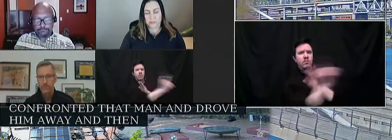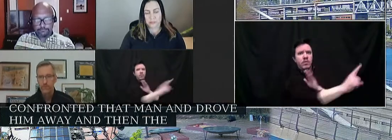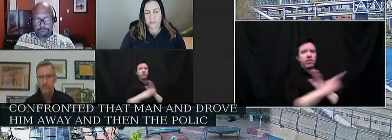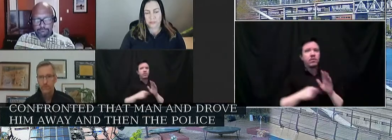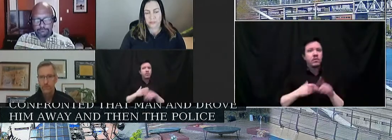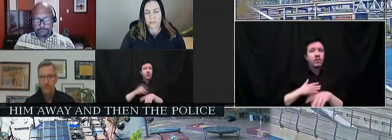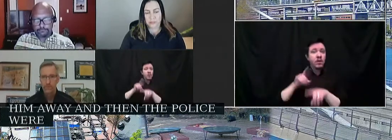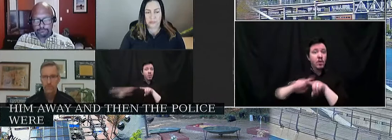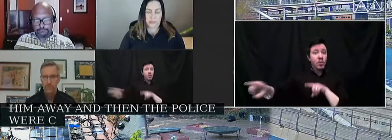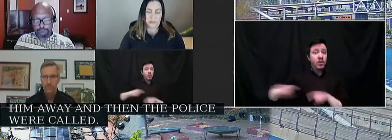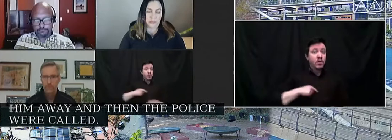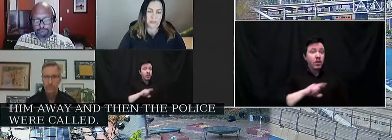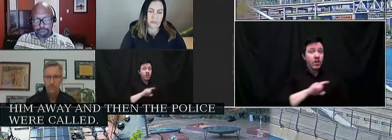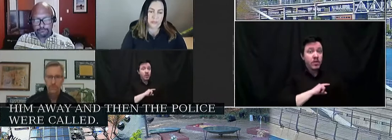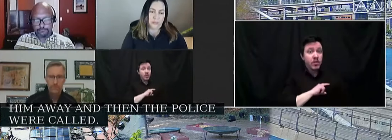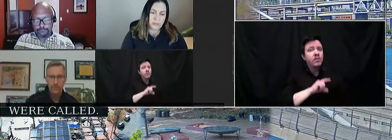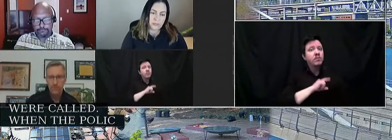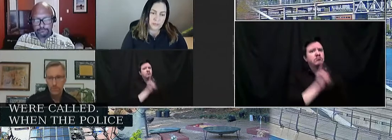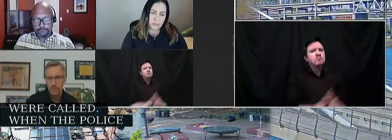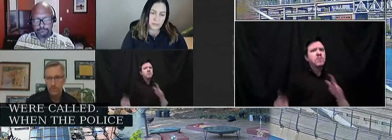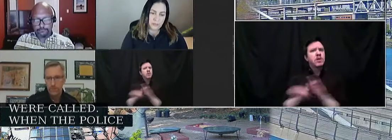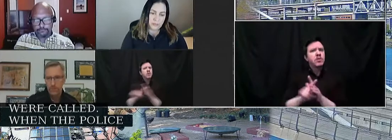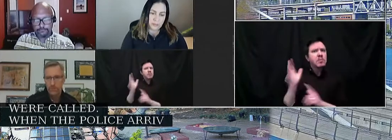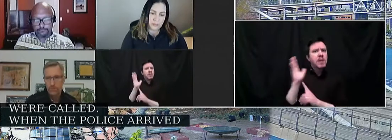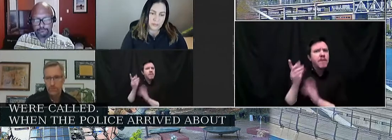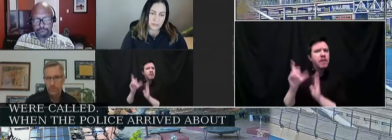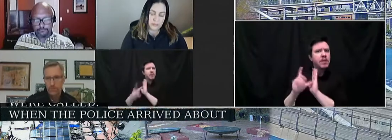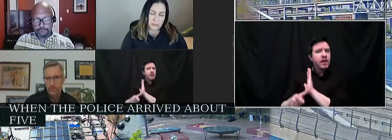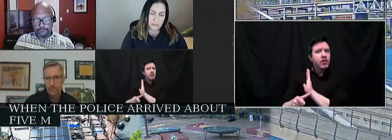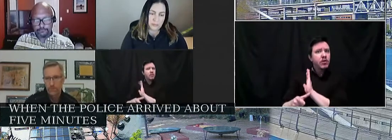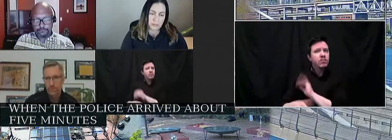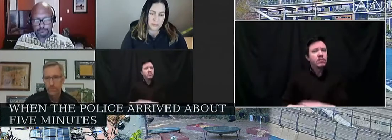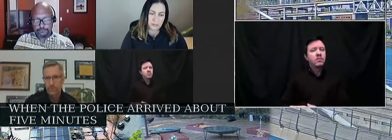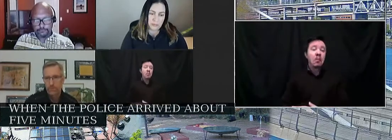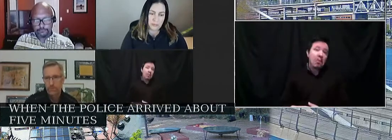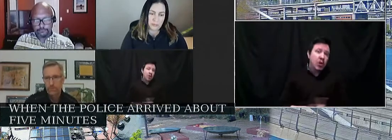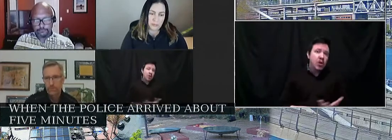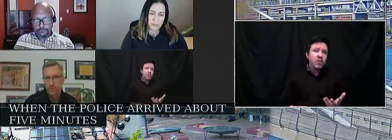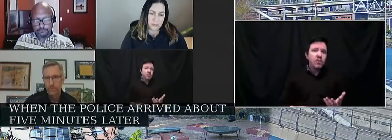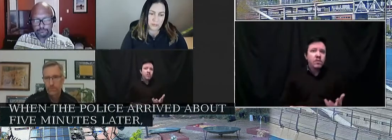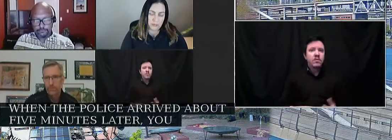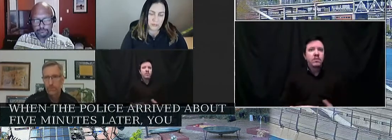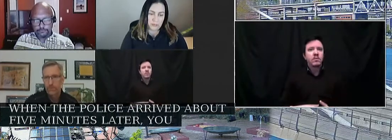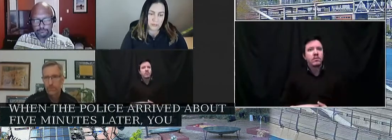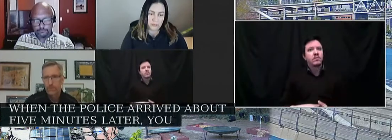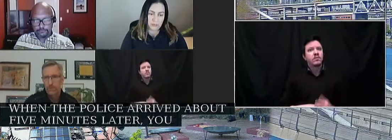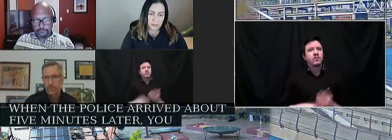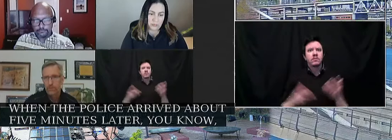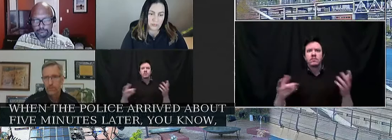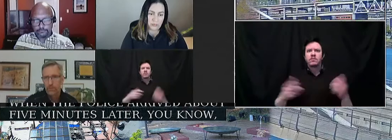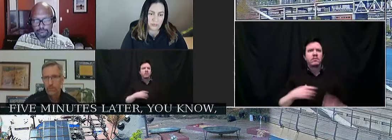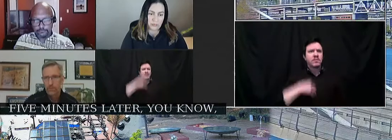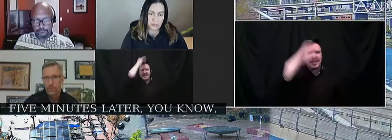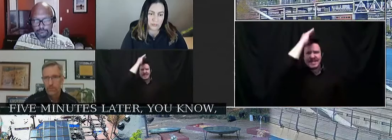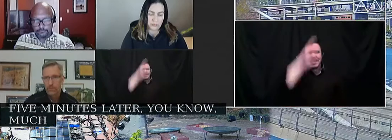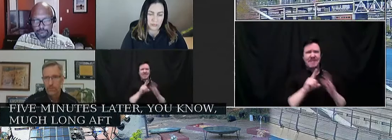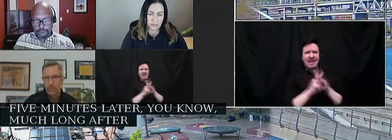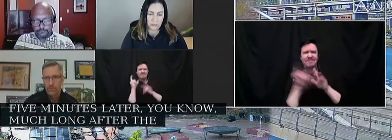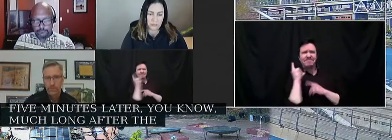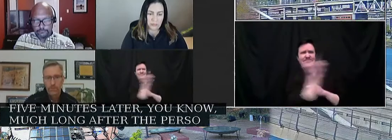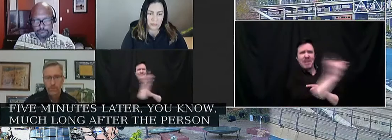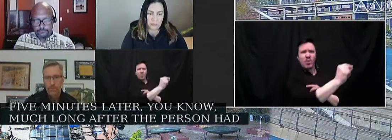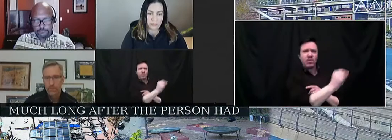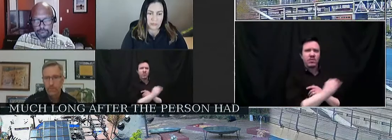when the police arrived about five minutes later, you know, much long after the person had run away.